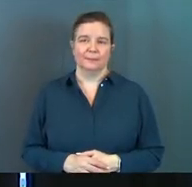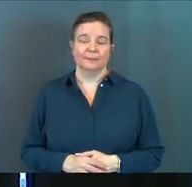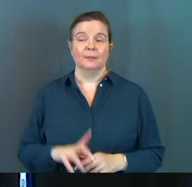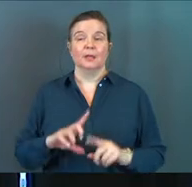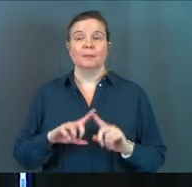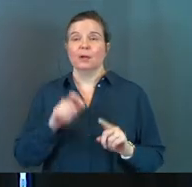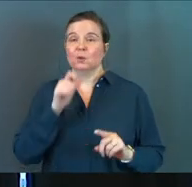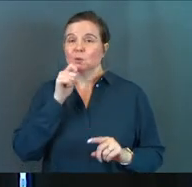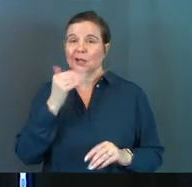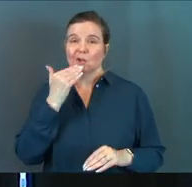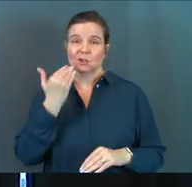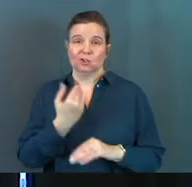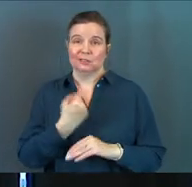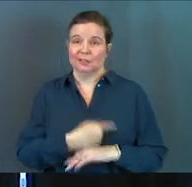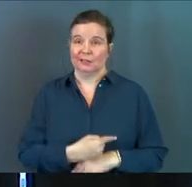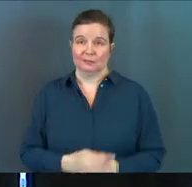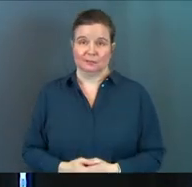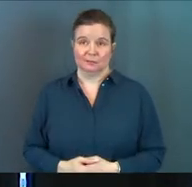But it wasn't a good day.